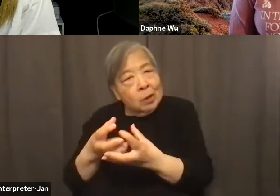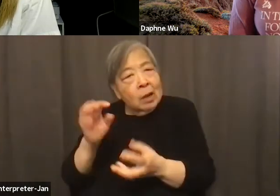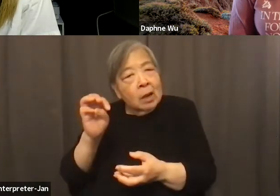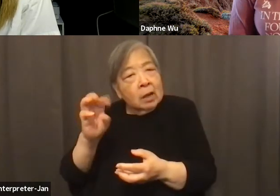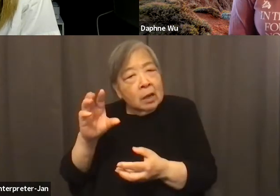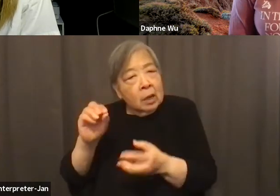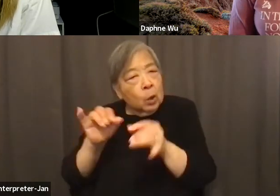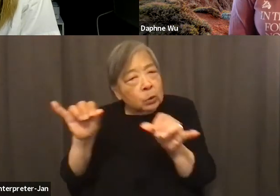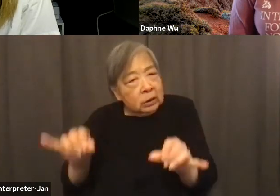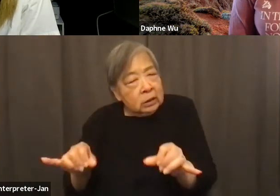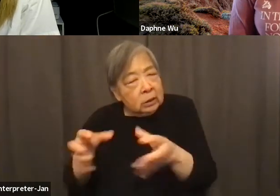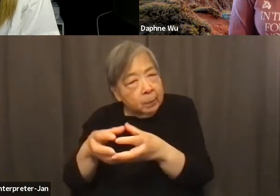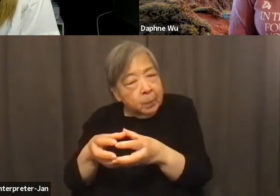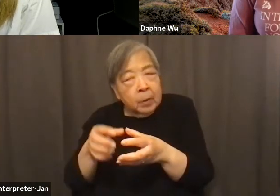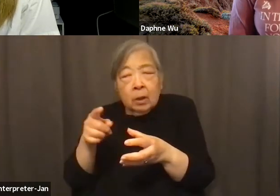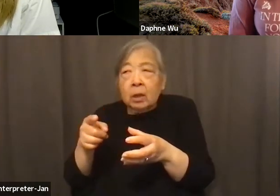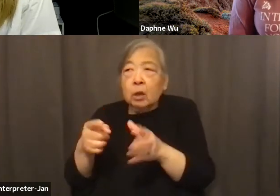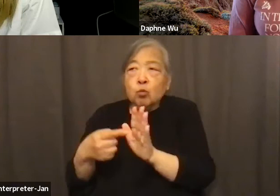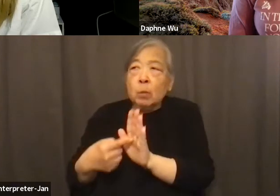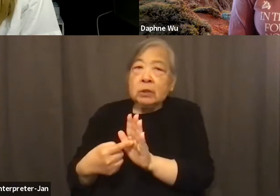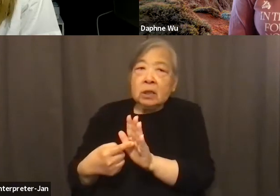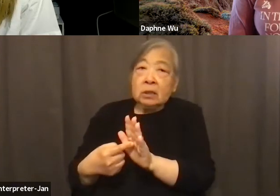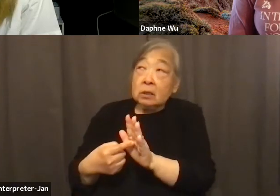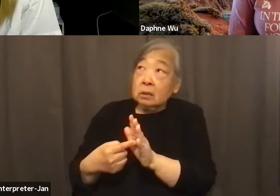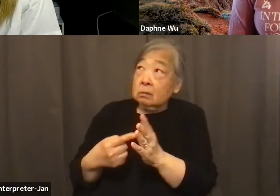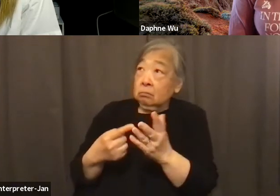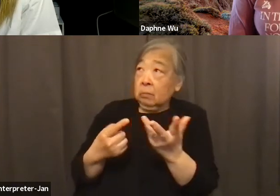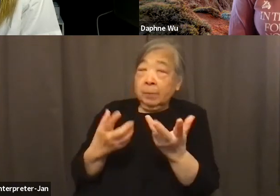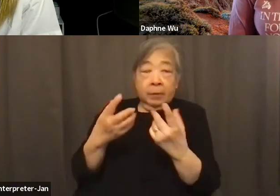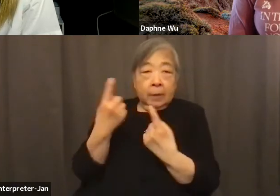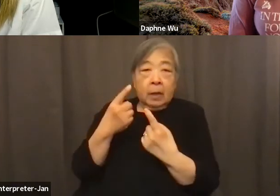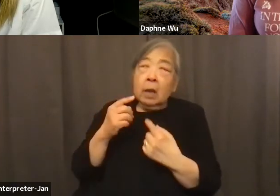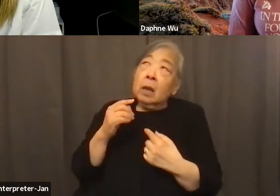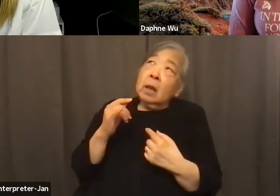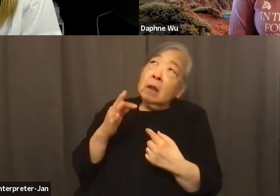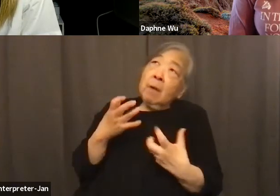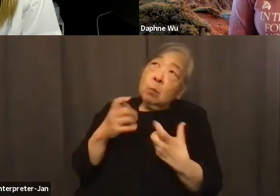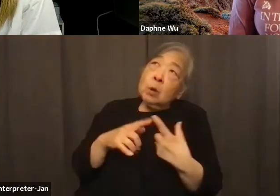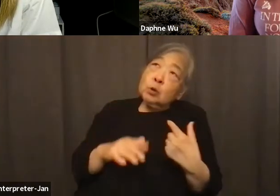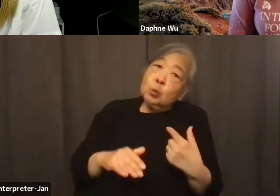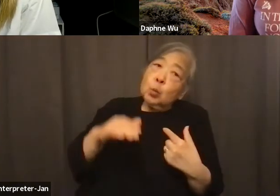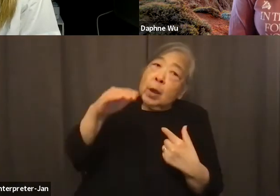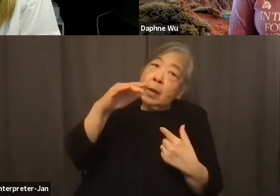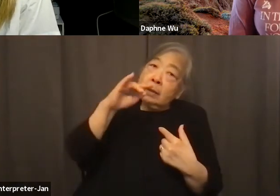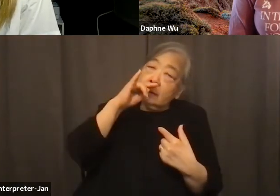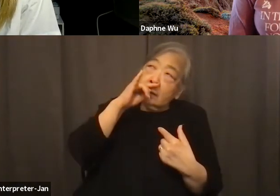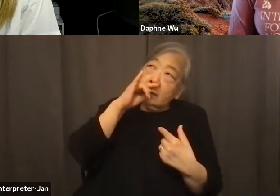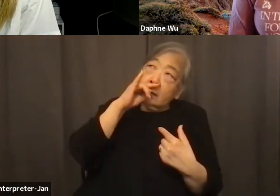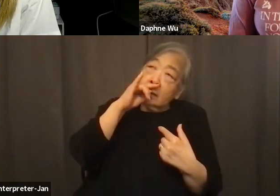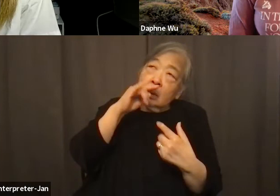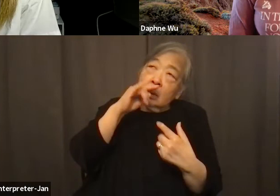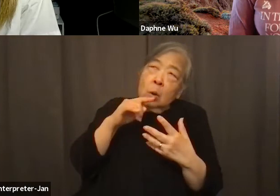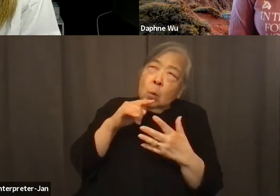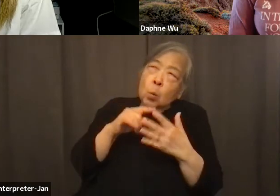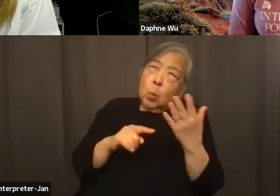And it, it represents so much of now thinking, if I want to raise kids, what is going to, what's going to be